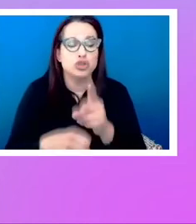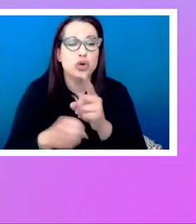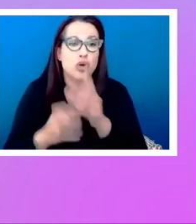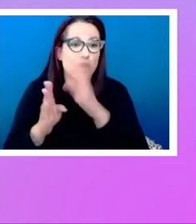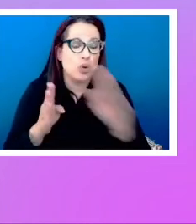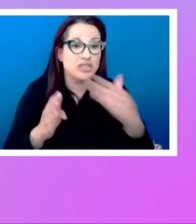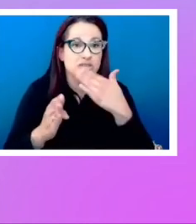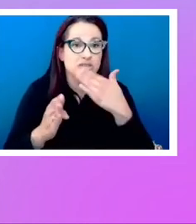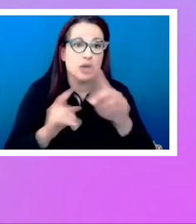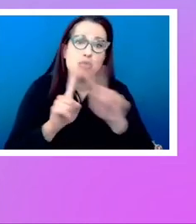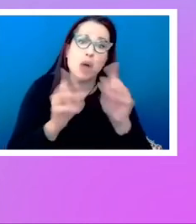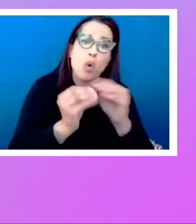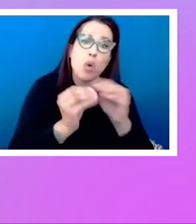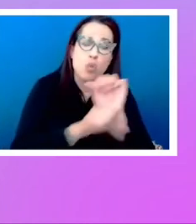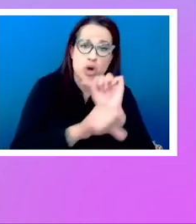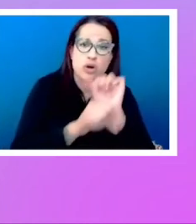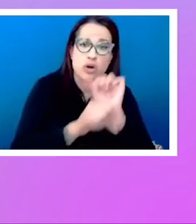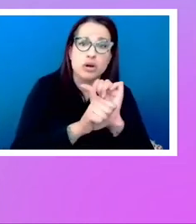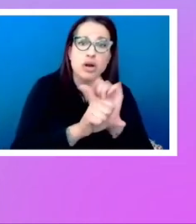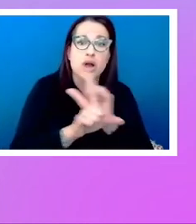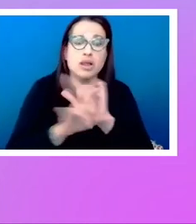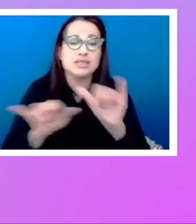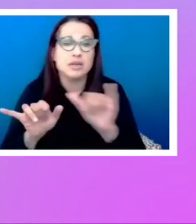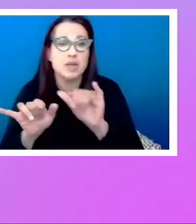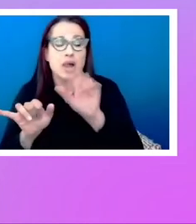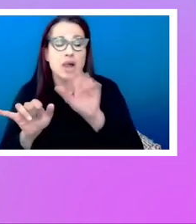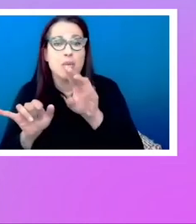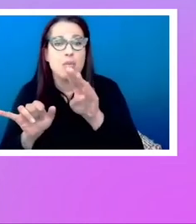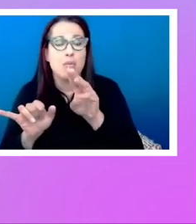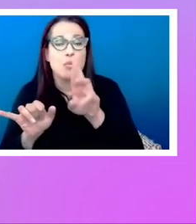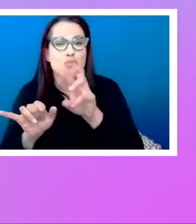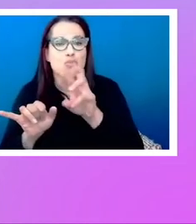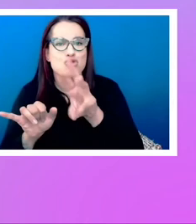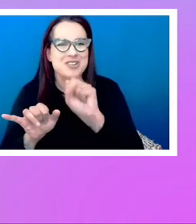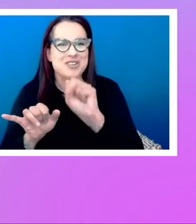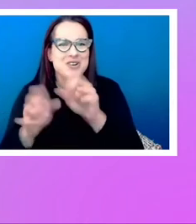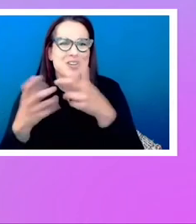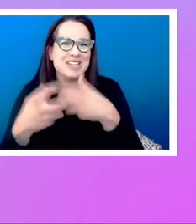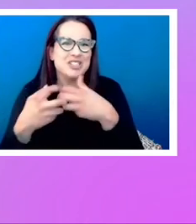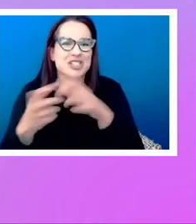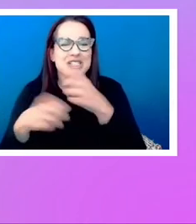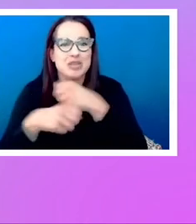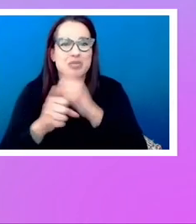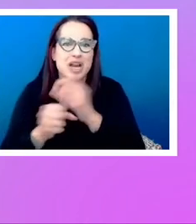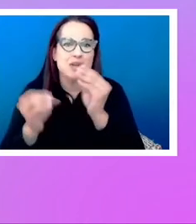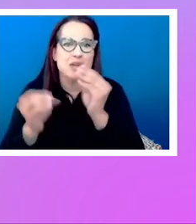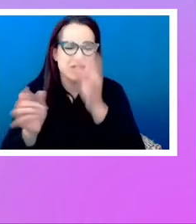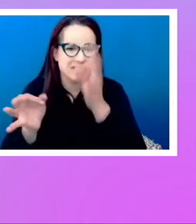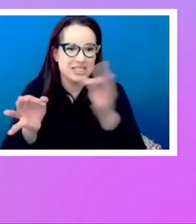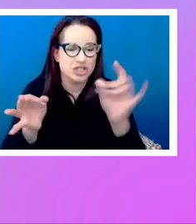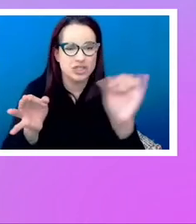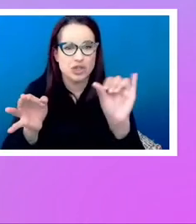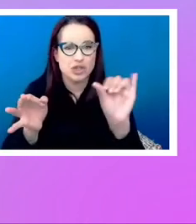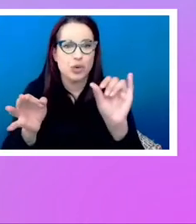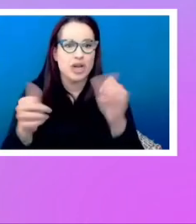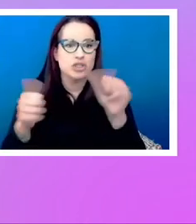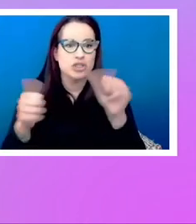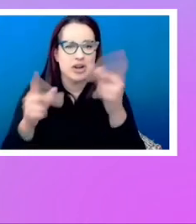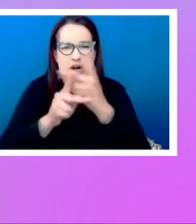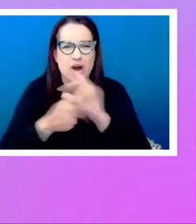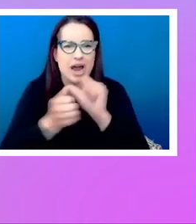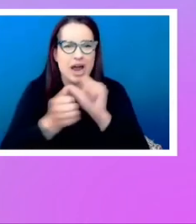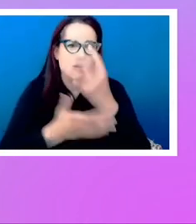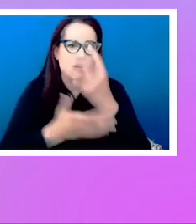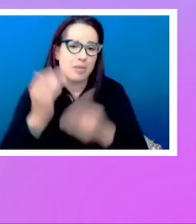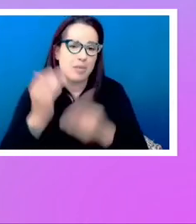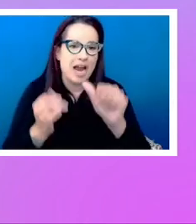And also browser engines doing more work and making decisions about how this should work and also fighting any bugs that got introduced trying